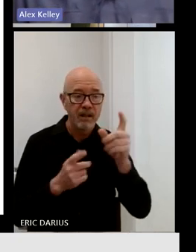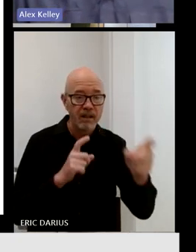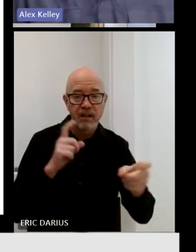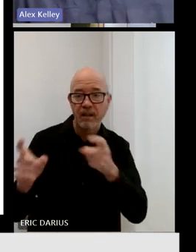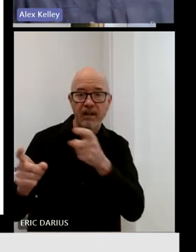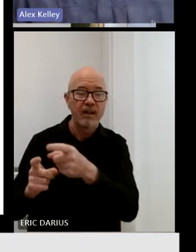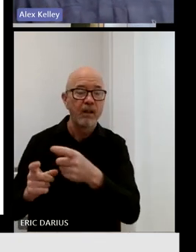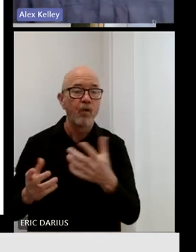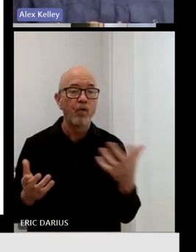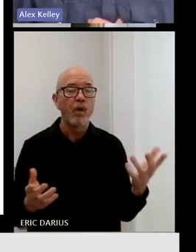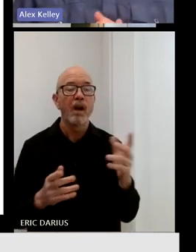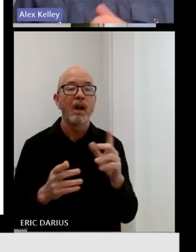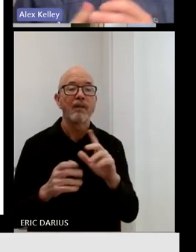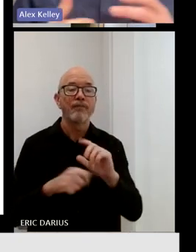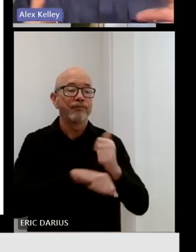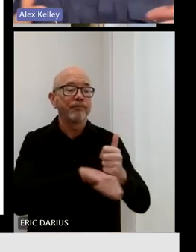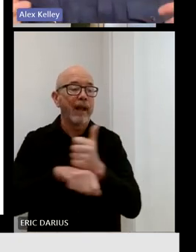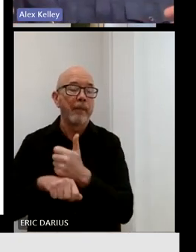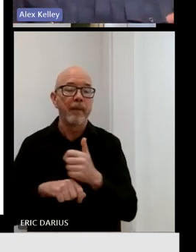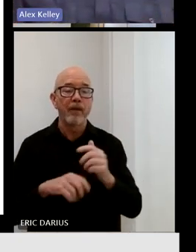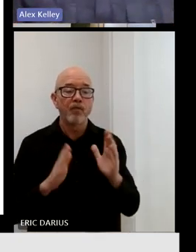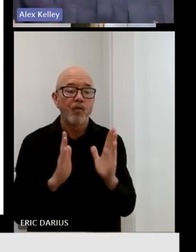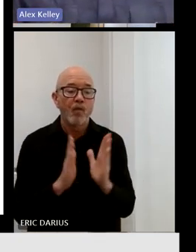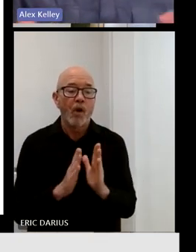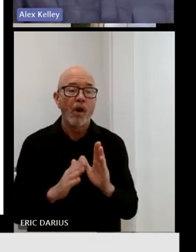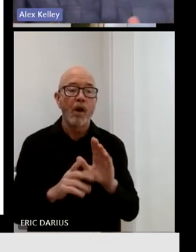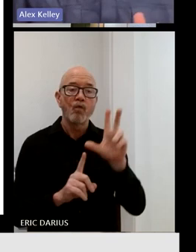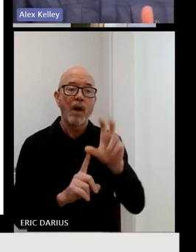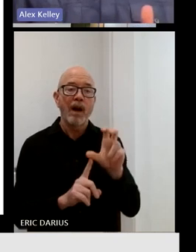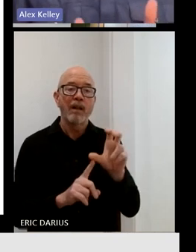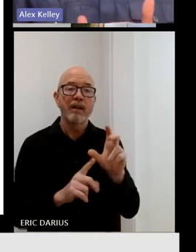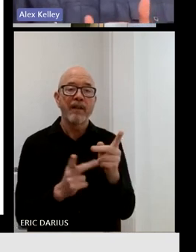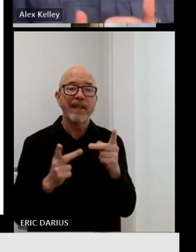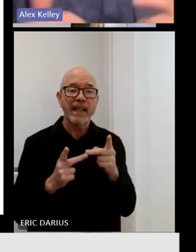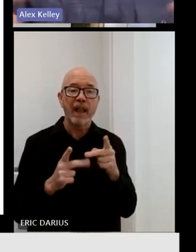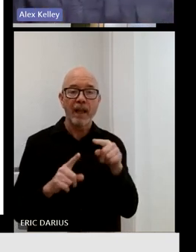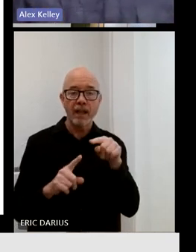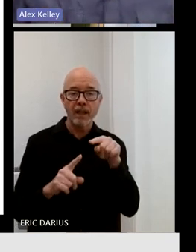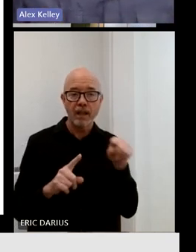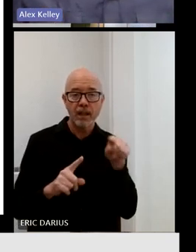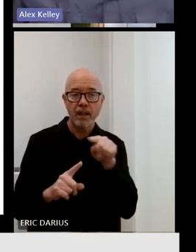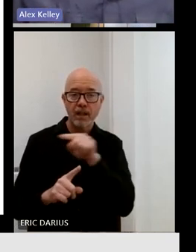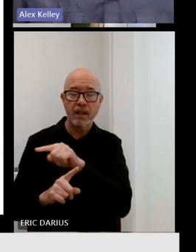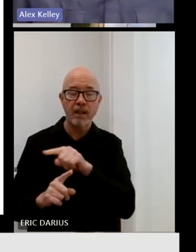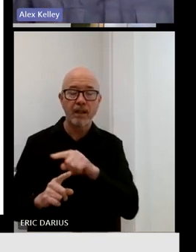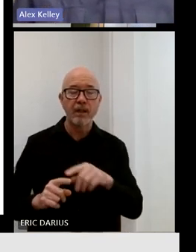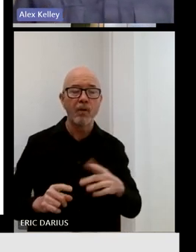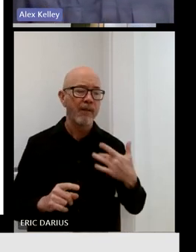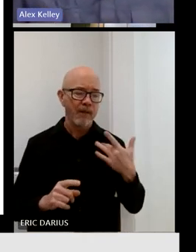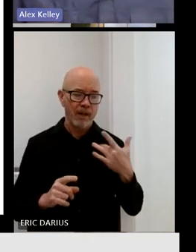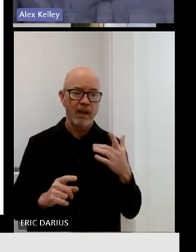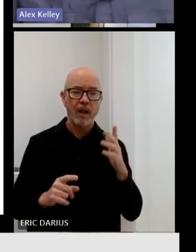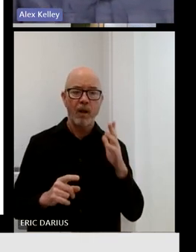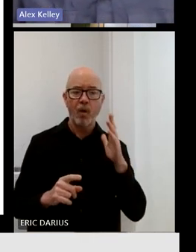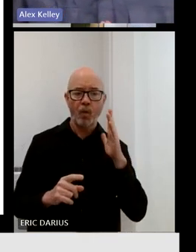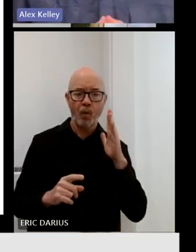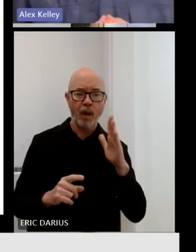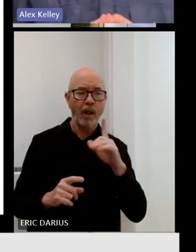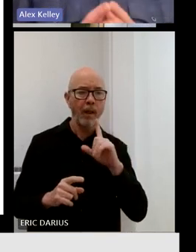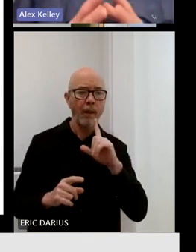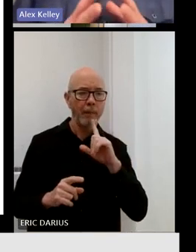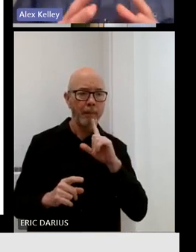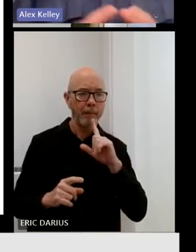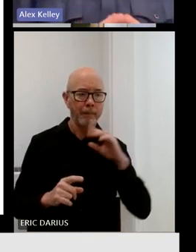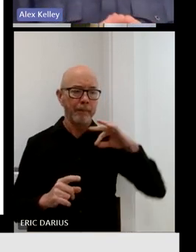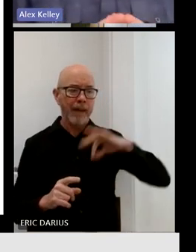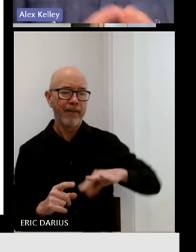wireless facilities. And these are the ones that we believe are equally, if not more efficient from a financial standpoint into